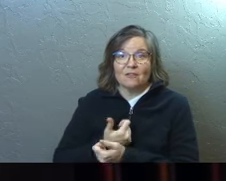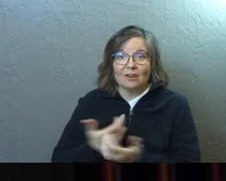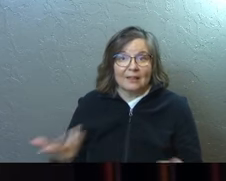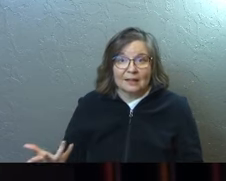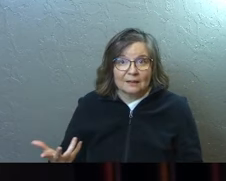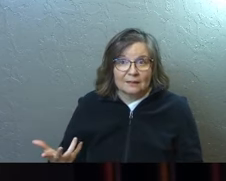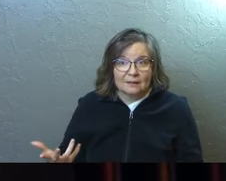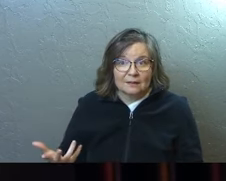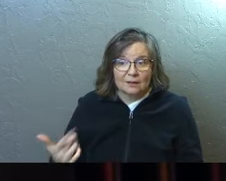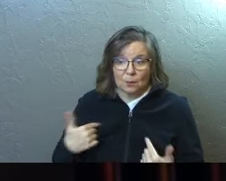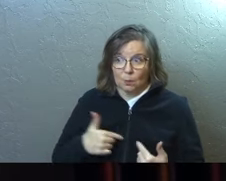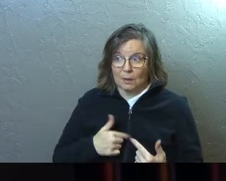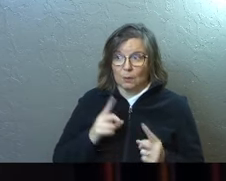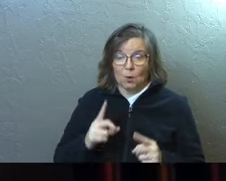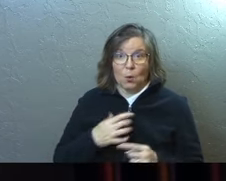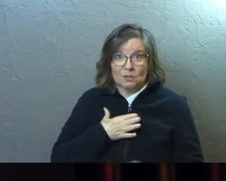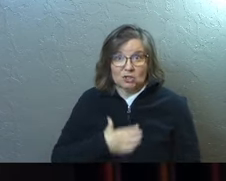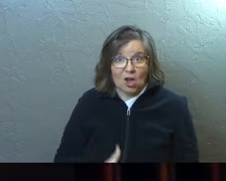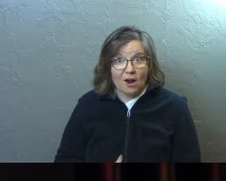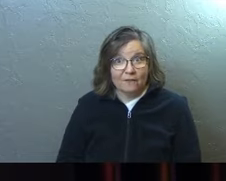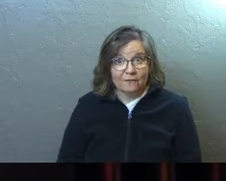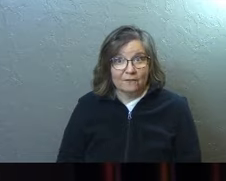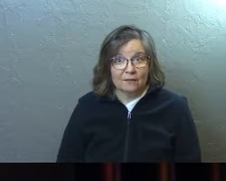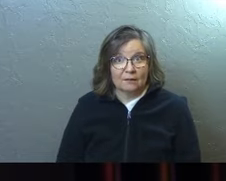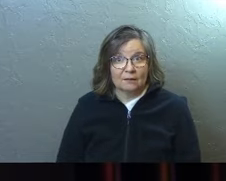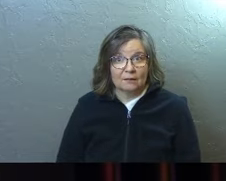everything. We were going to starve.